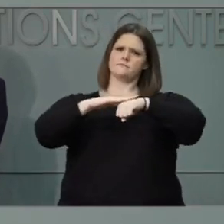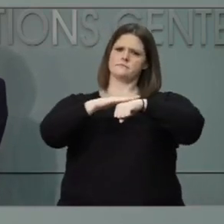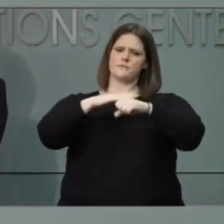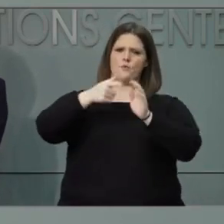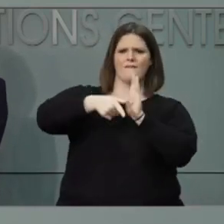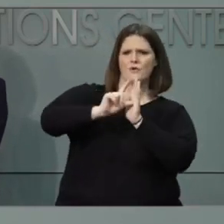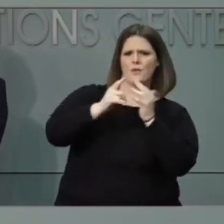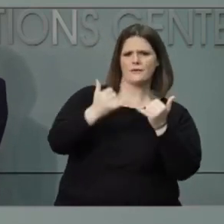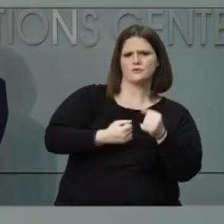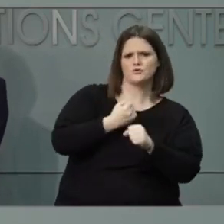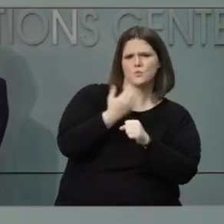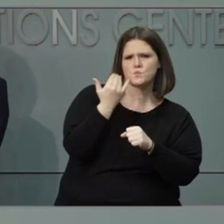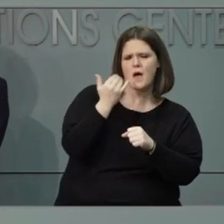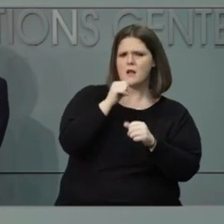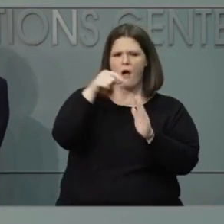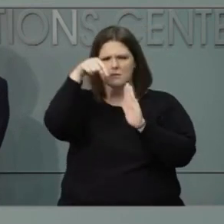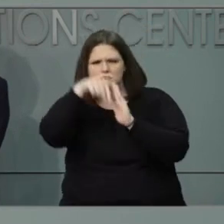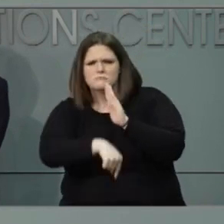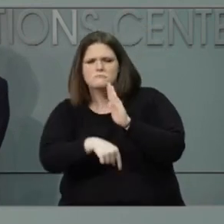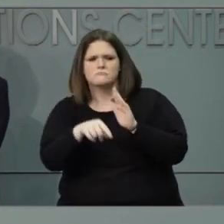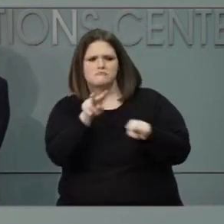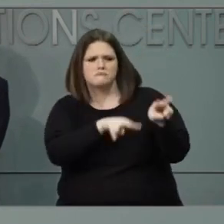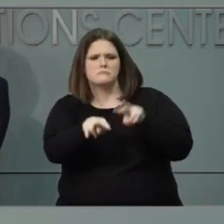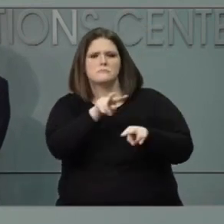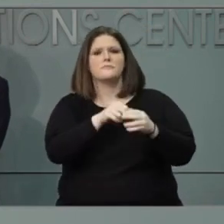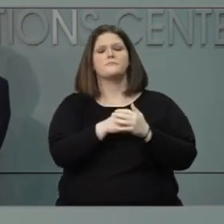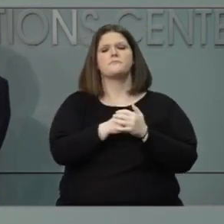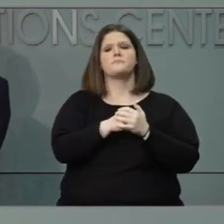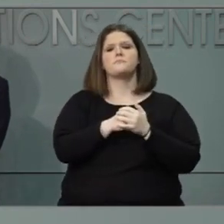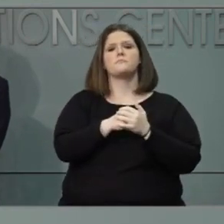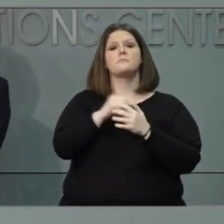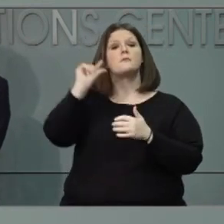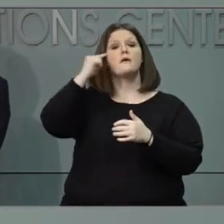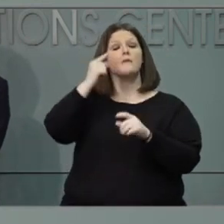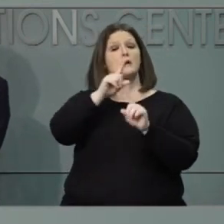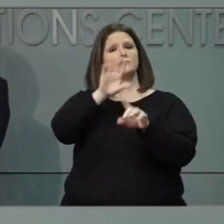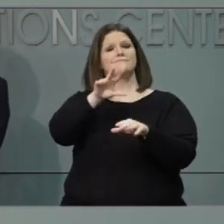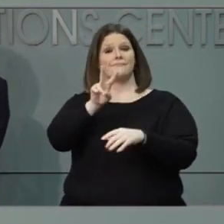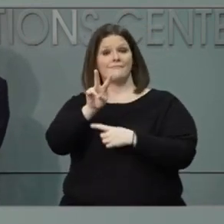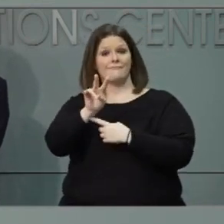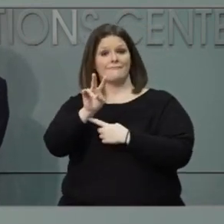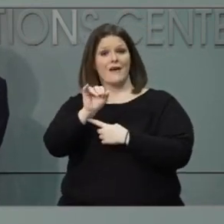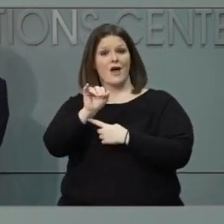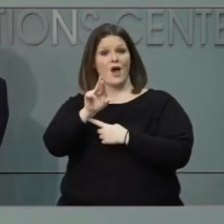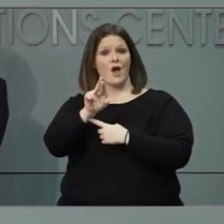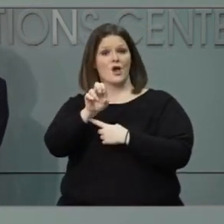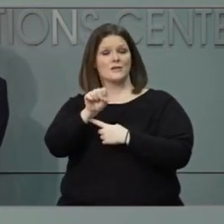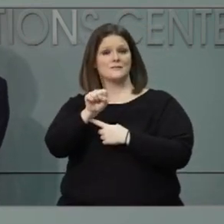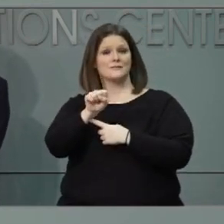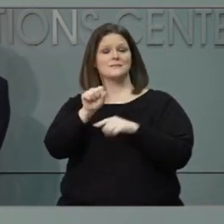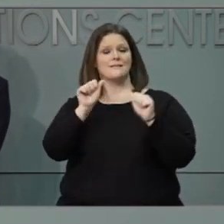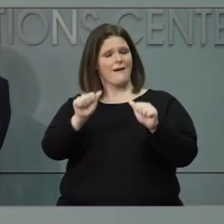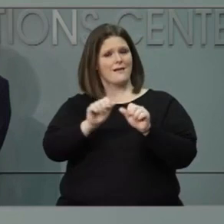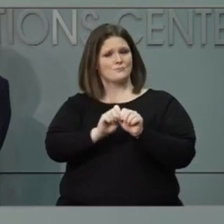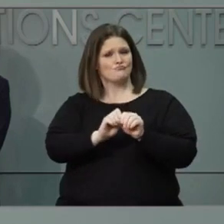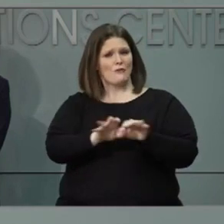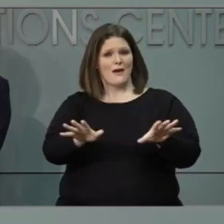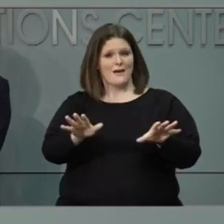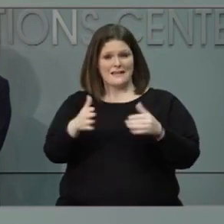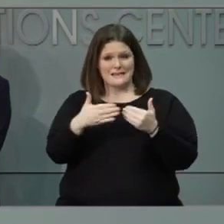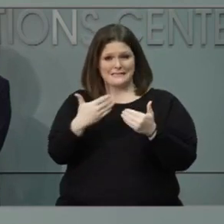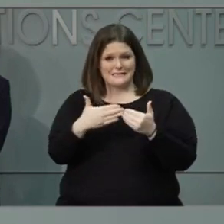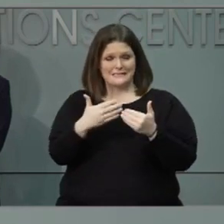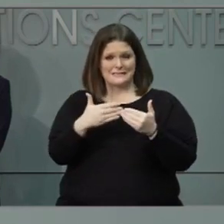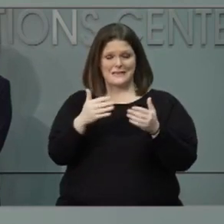Well, first, we know that the virus can spread much more easily in congregate care. And that is why